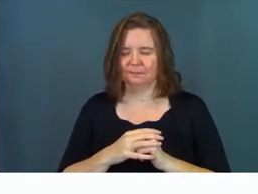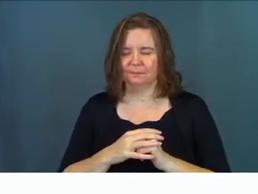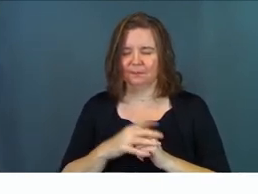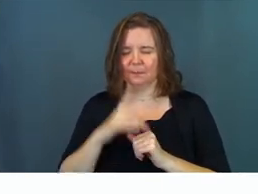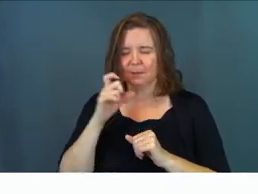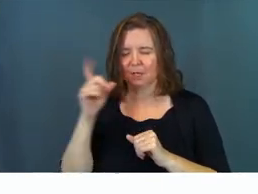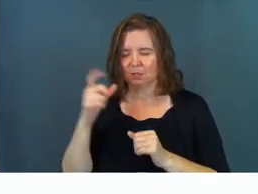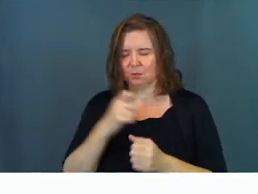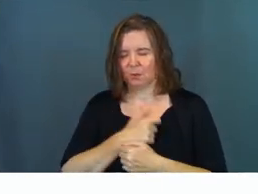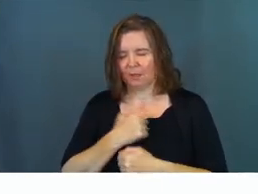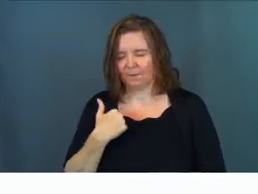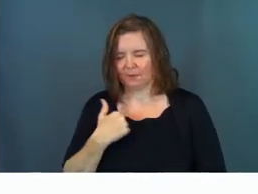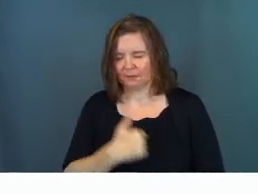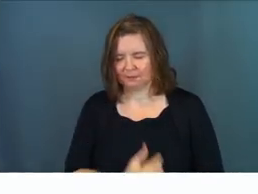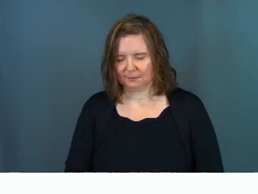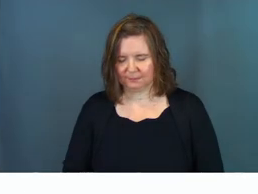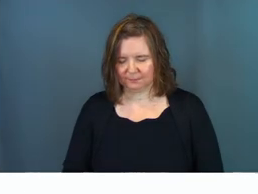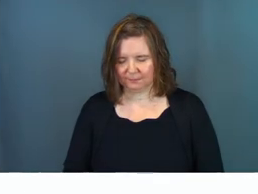But because you love us.